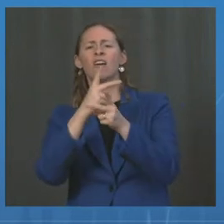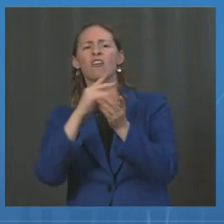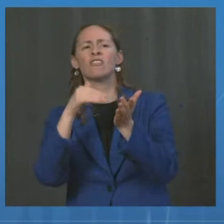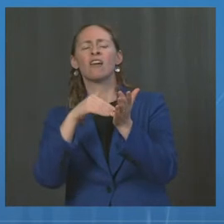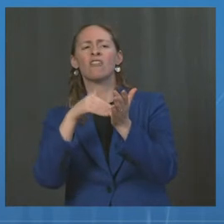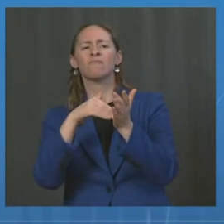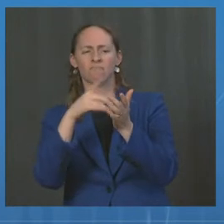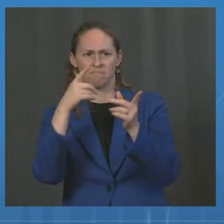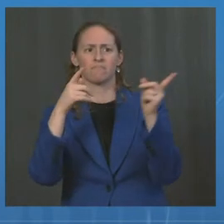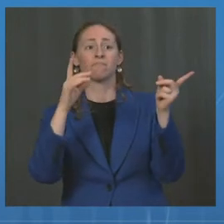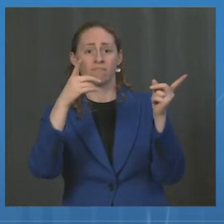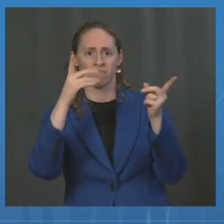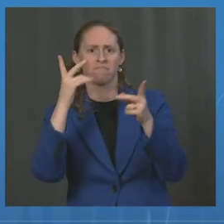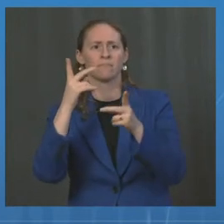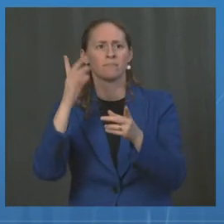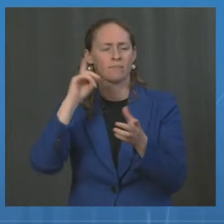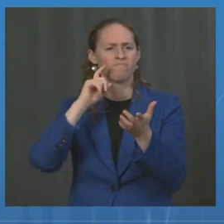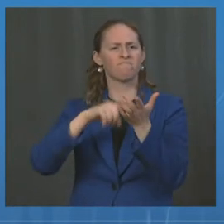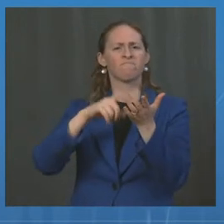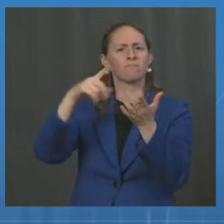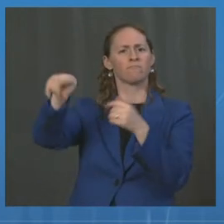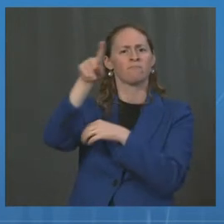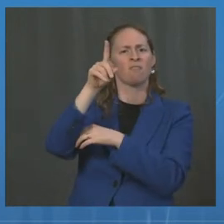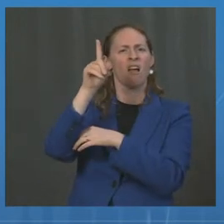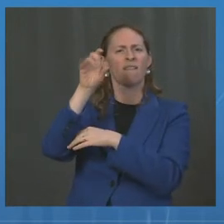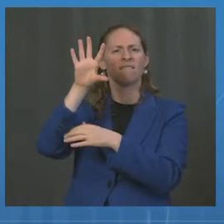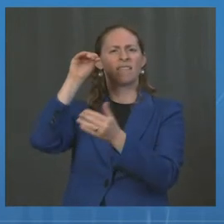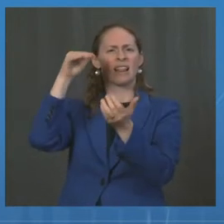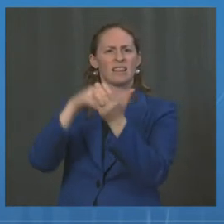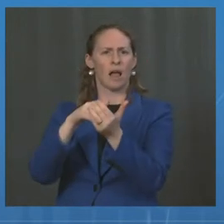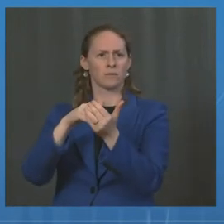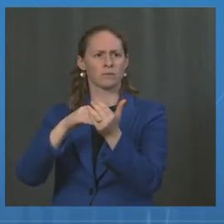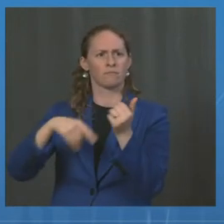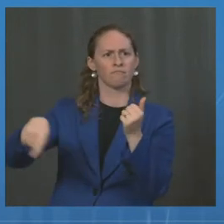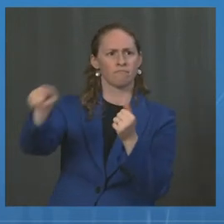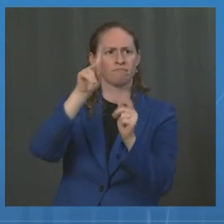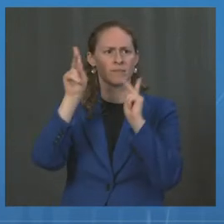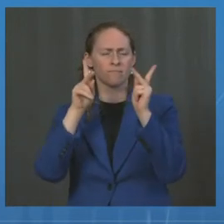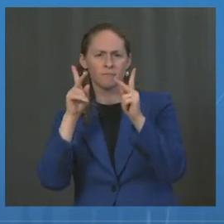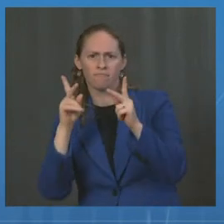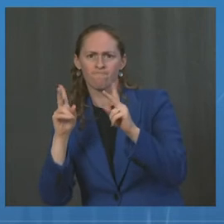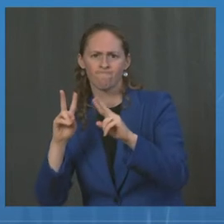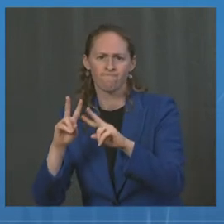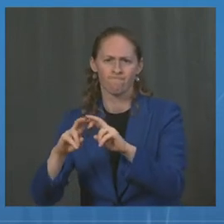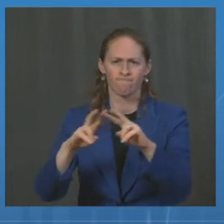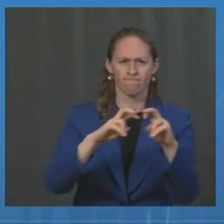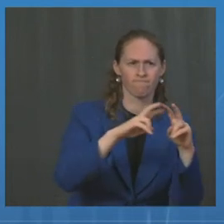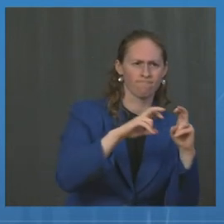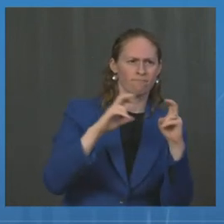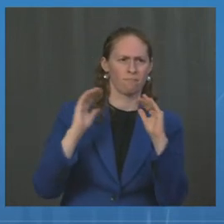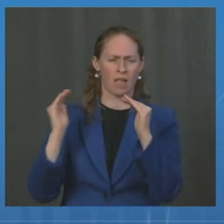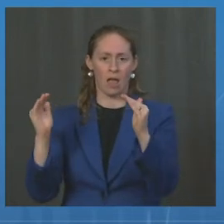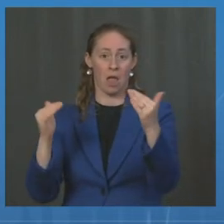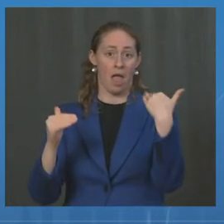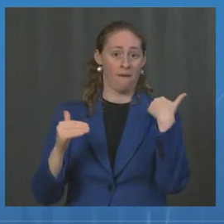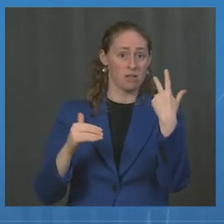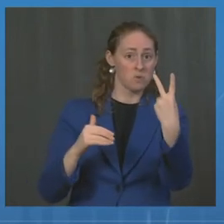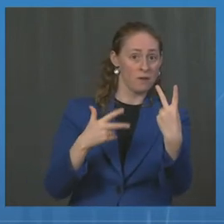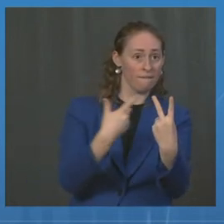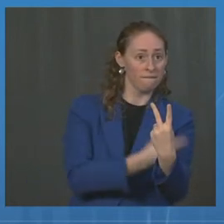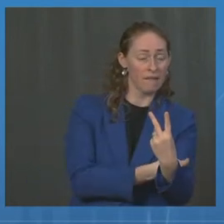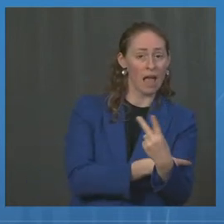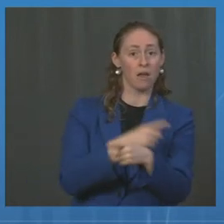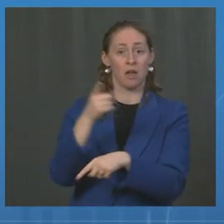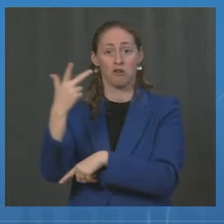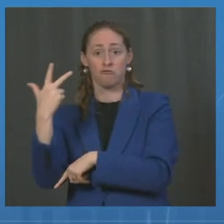people in the first three weeks of August, they compared the two dose with the three dose. And they found